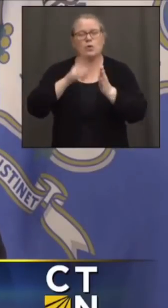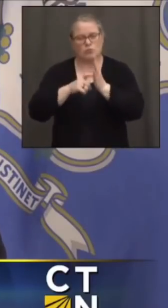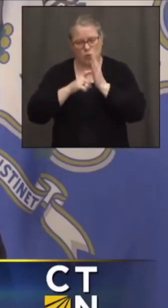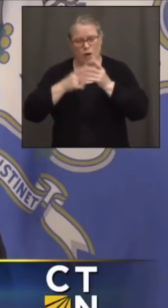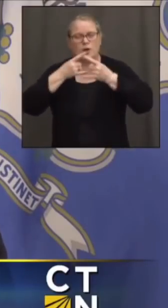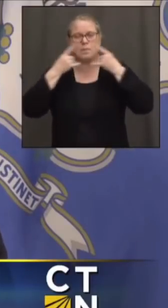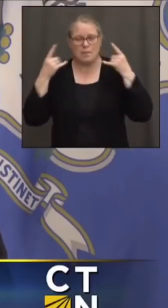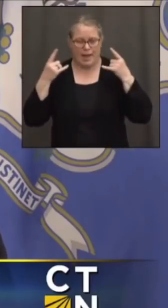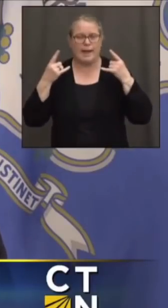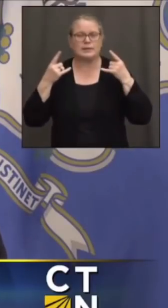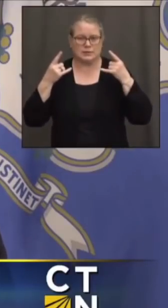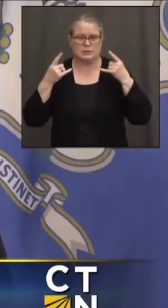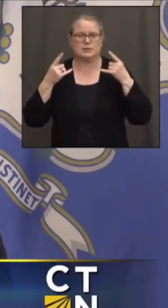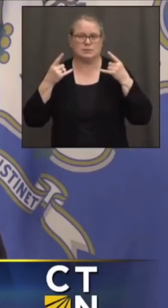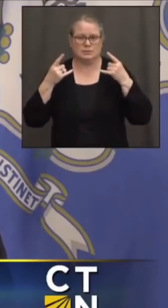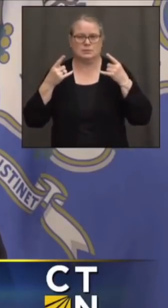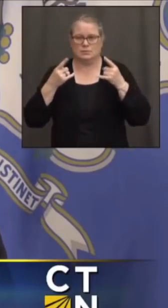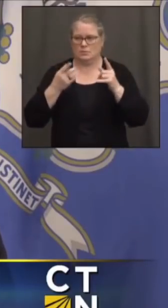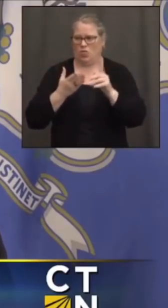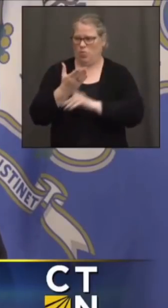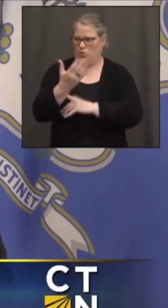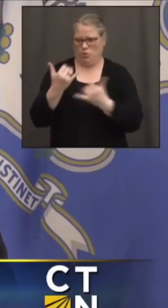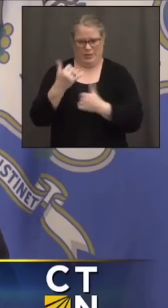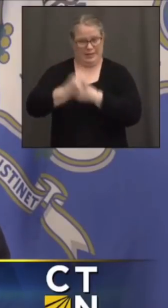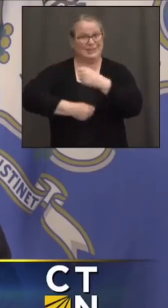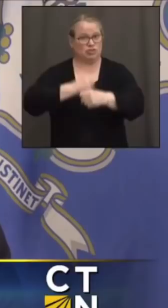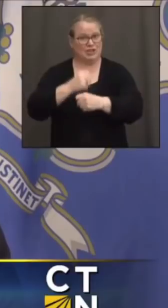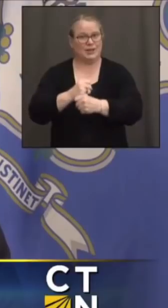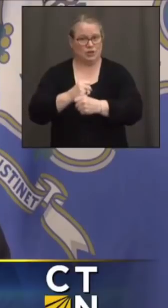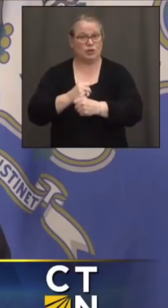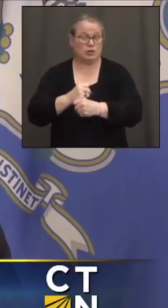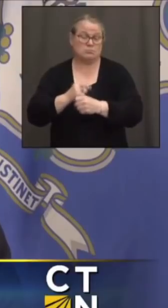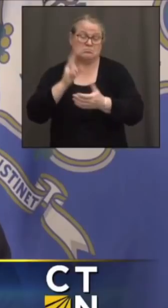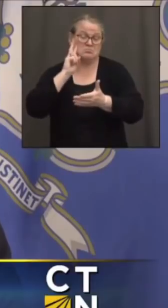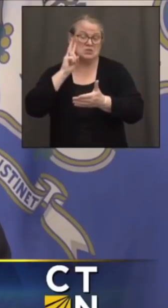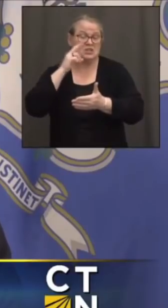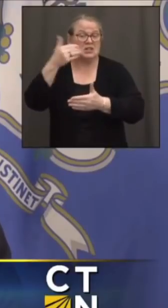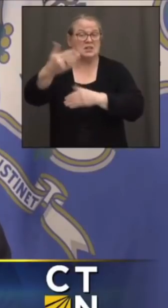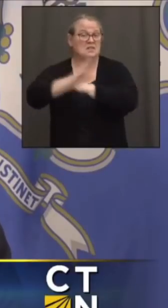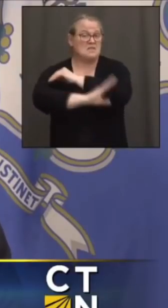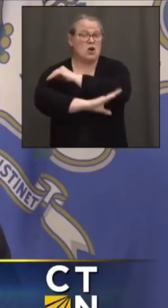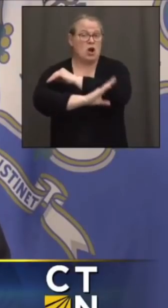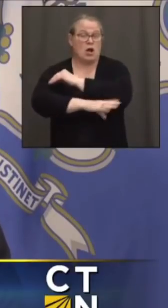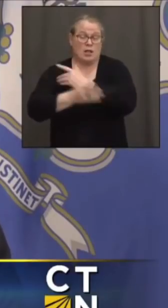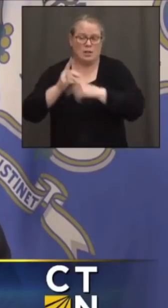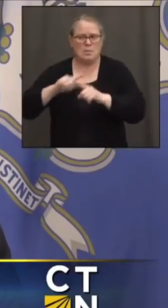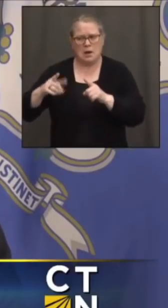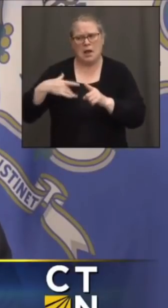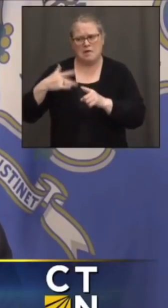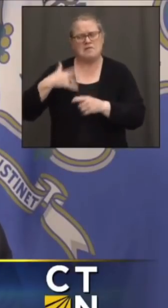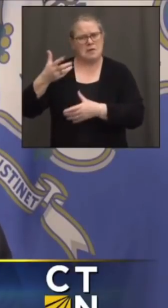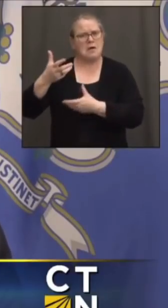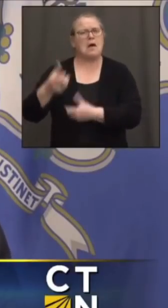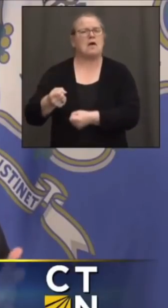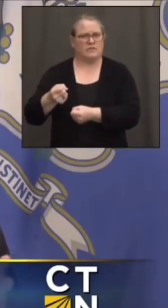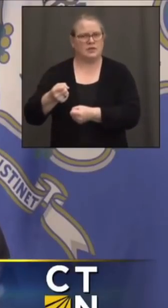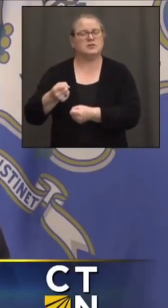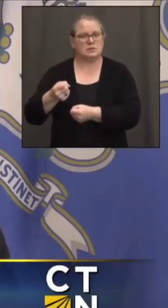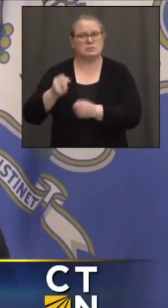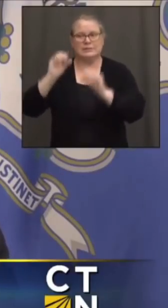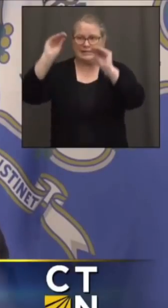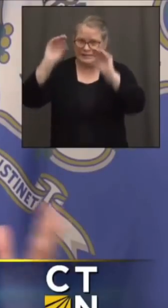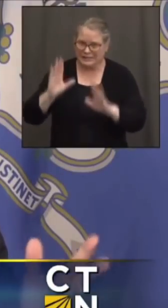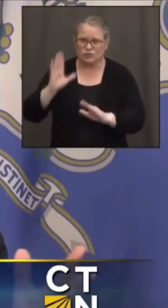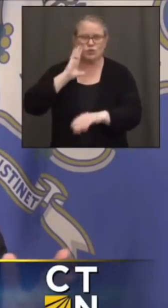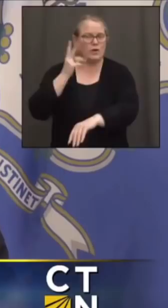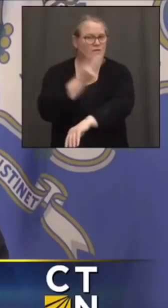masks, at least through the end of this school year, and we'll see where we are next year. But I feel very confident that teachers